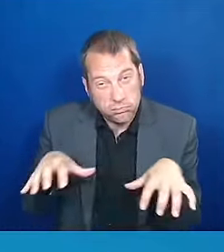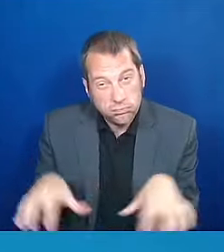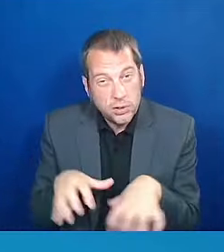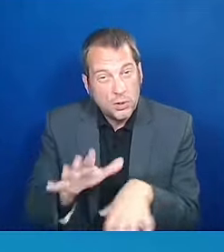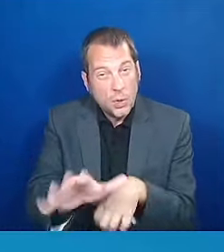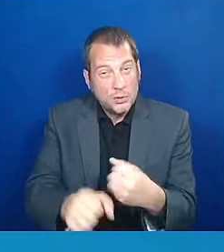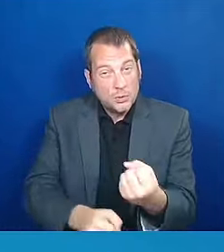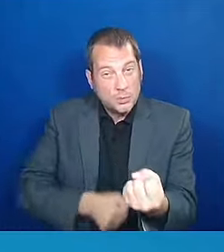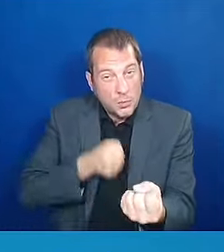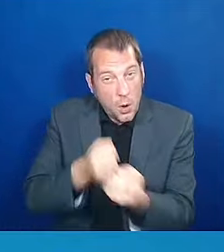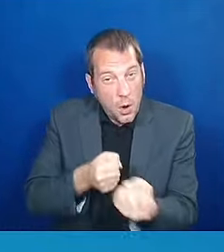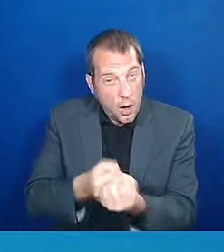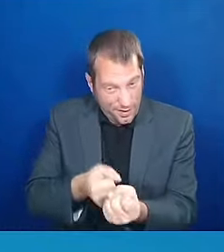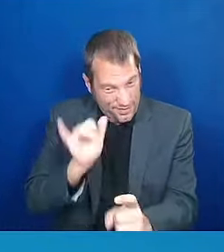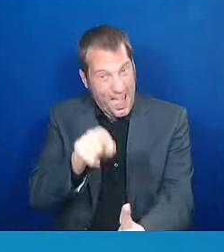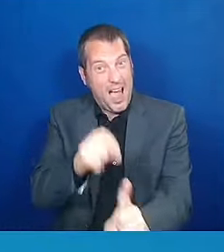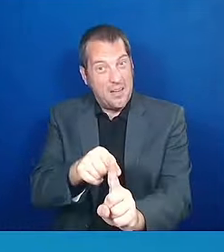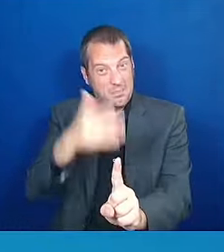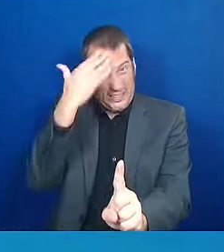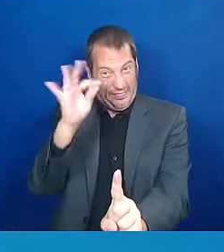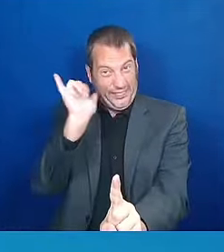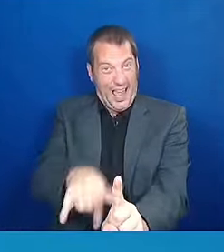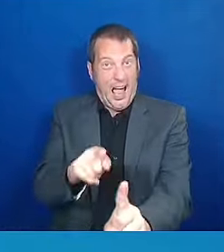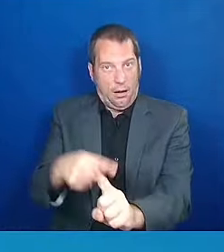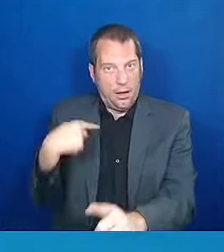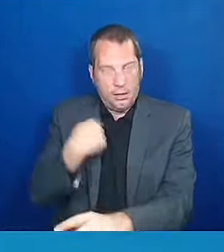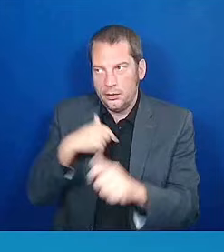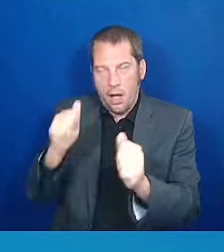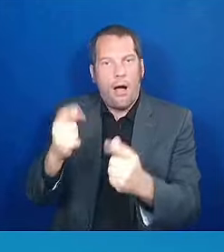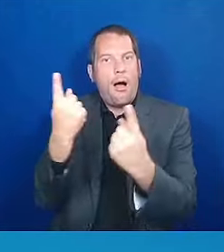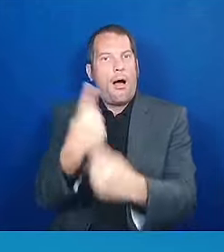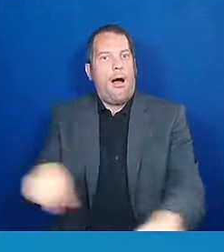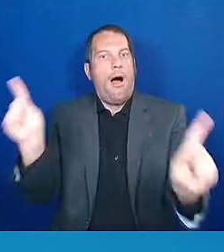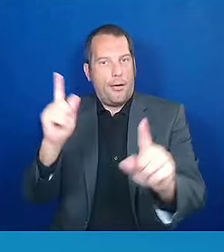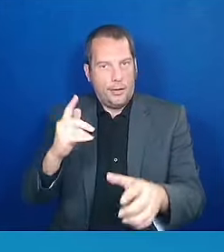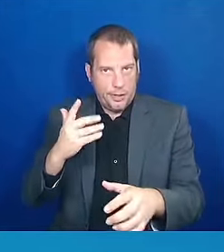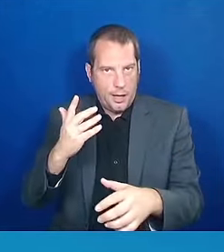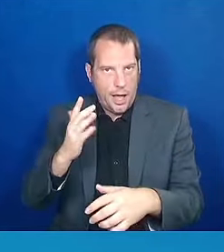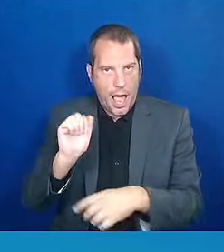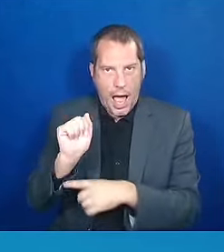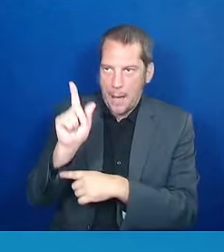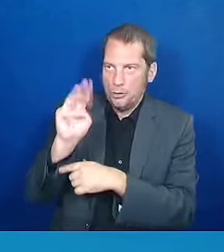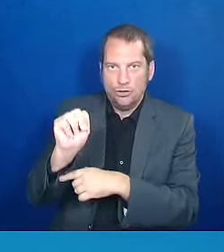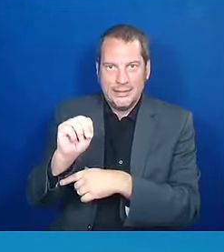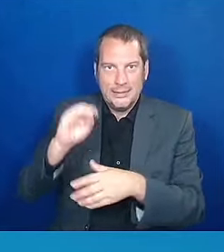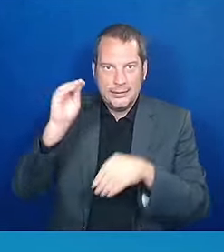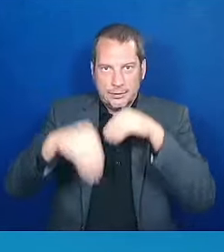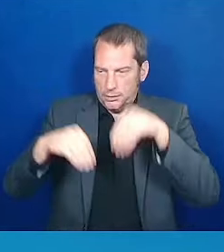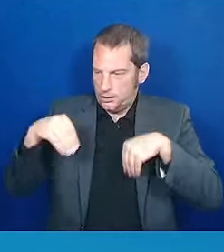with incredible leaders, such as Shalanda Young, Soror Shalanda Young,